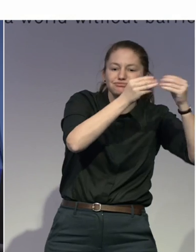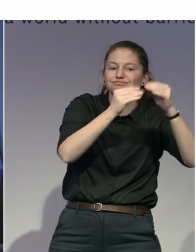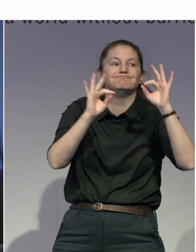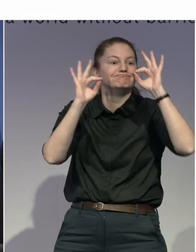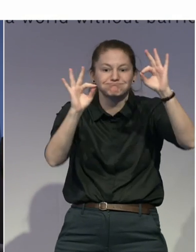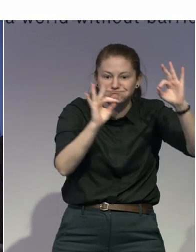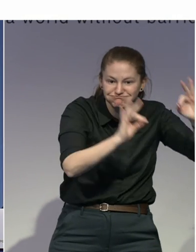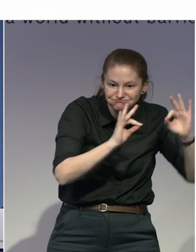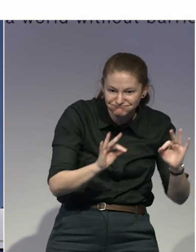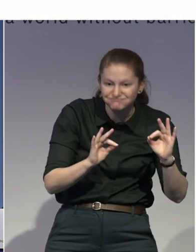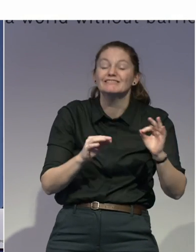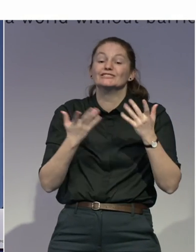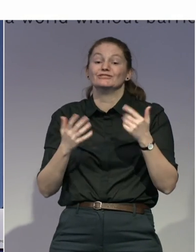here.